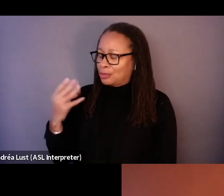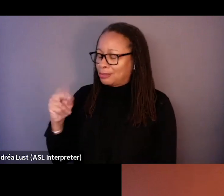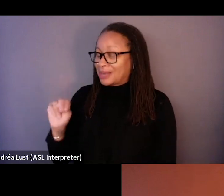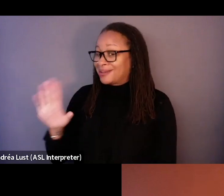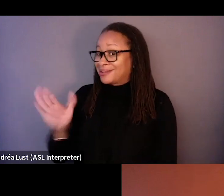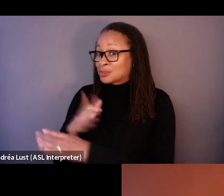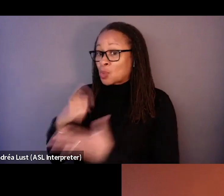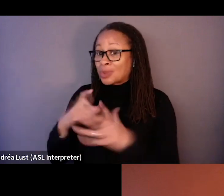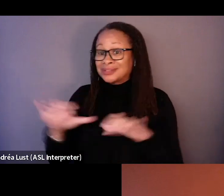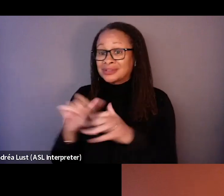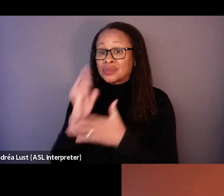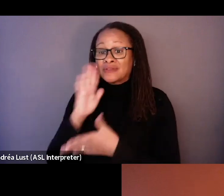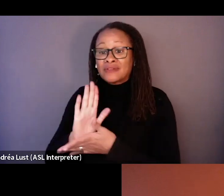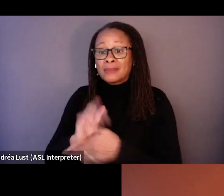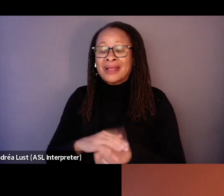sublimation